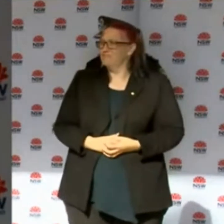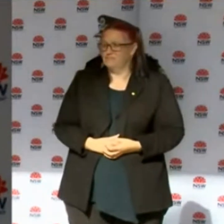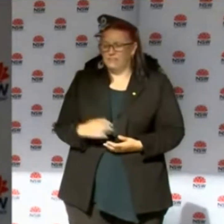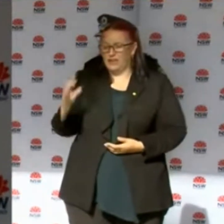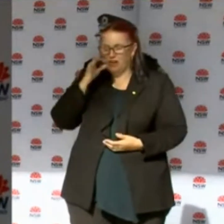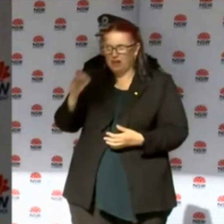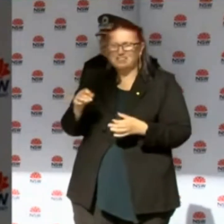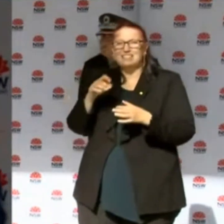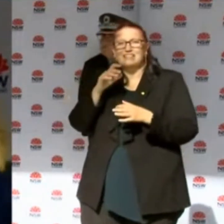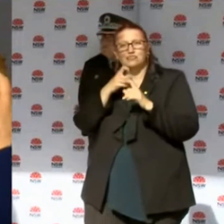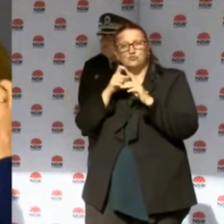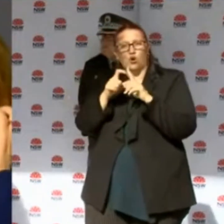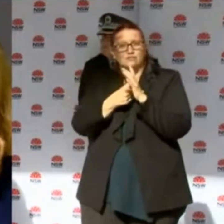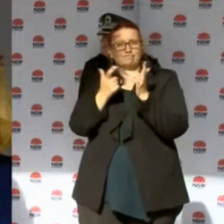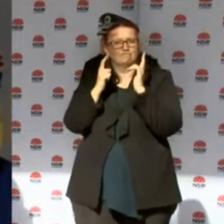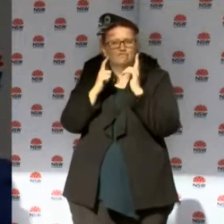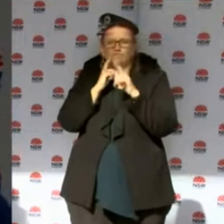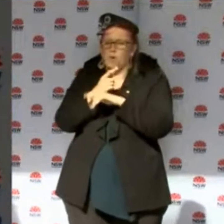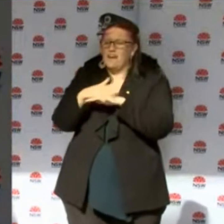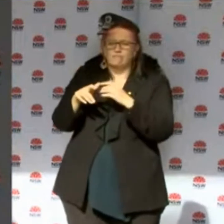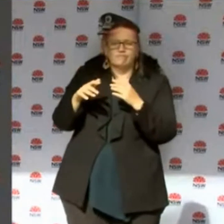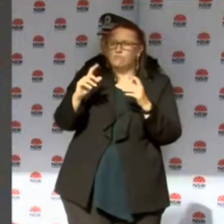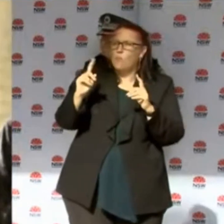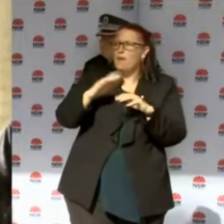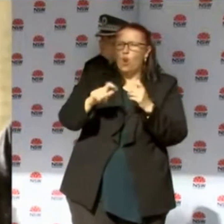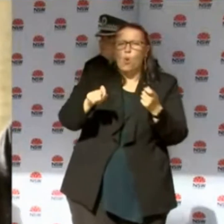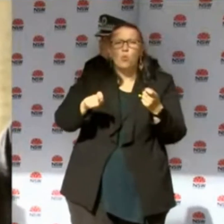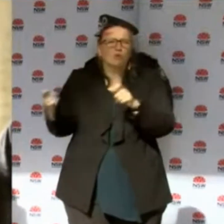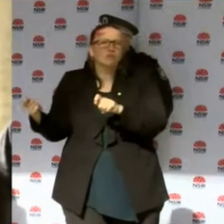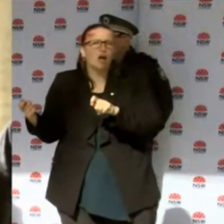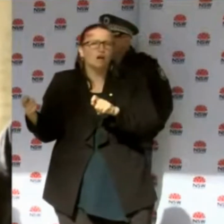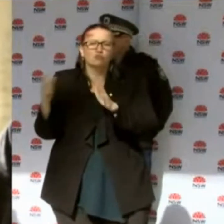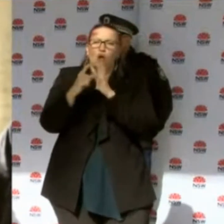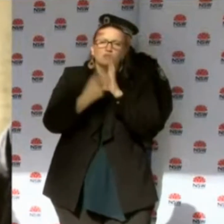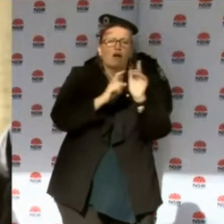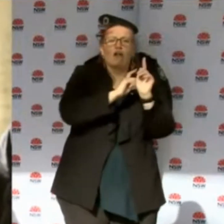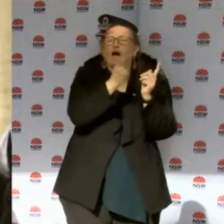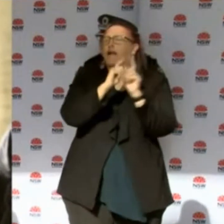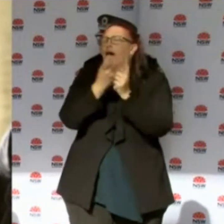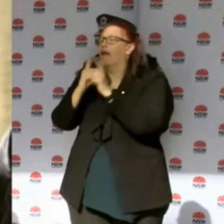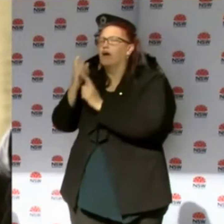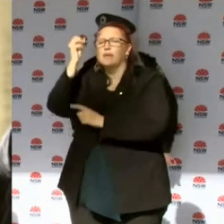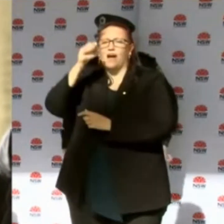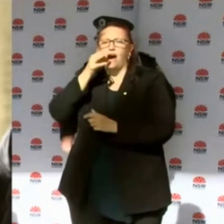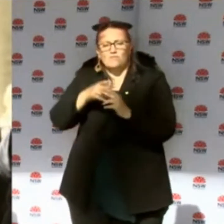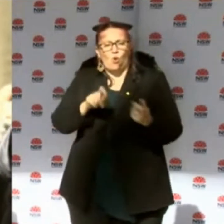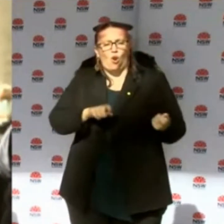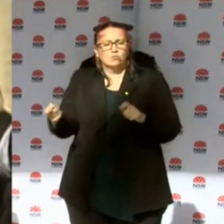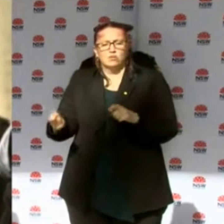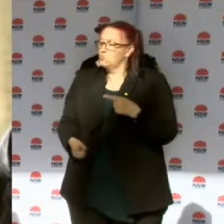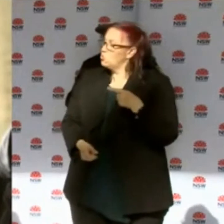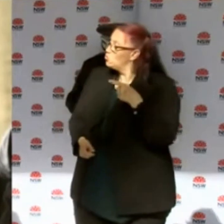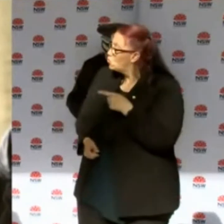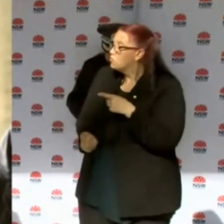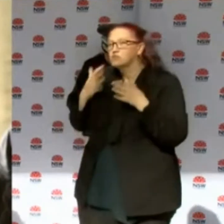ask Carrie, just quickly? There's been a lot made in lockdowns. You know, every doctor has got the opinion that's called for a lockdown. But you, yourself,